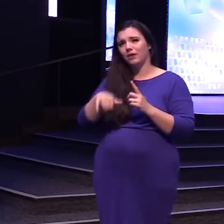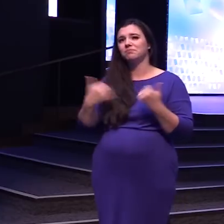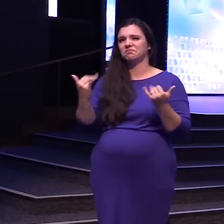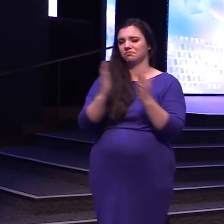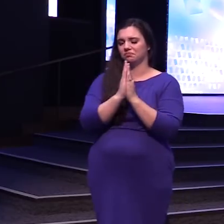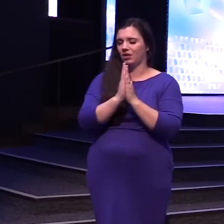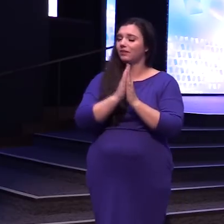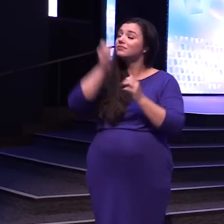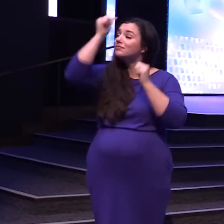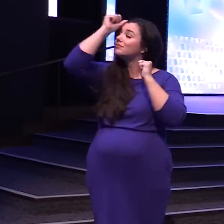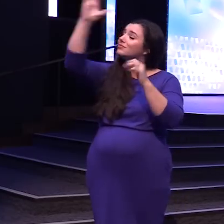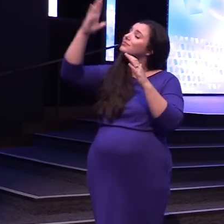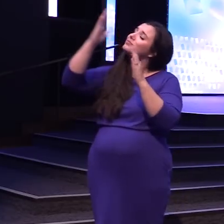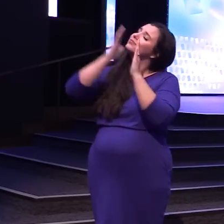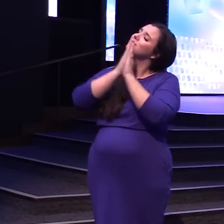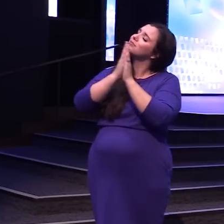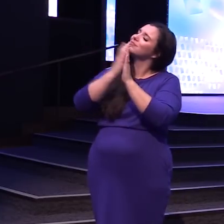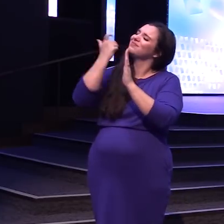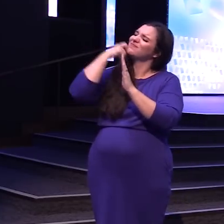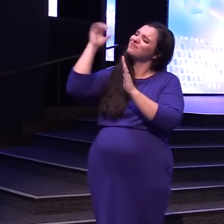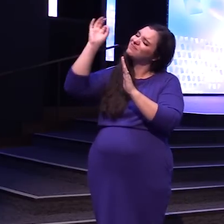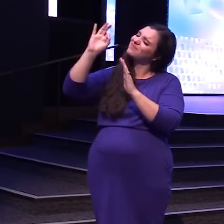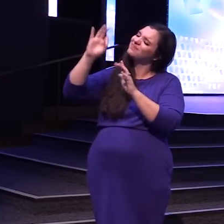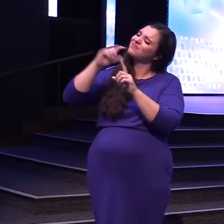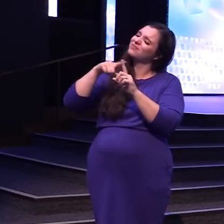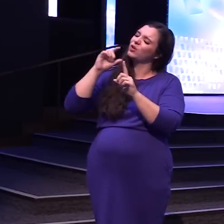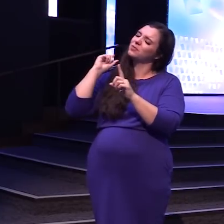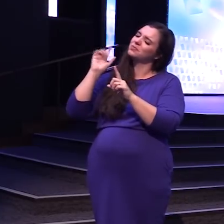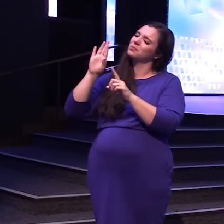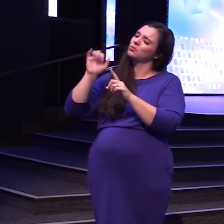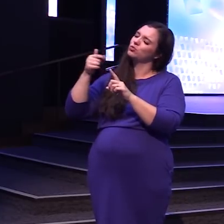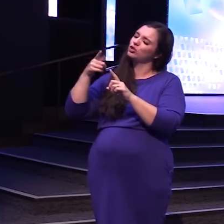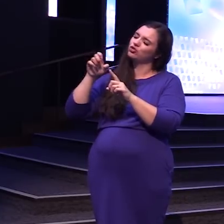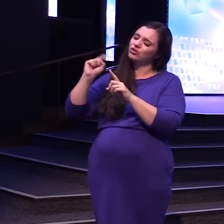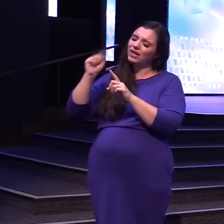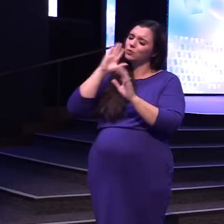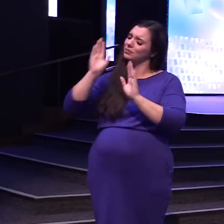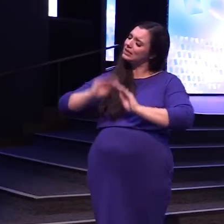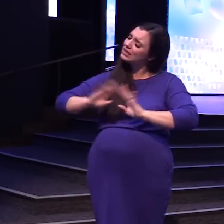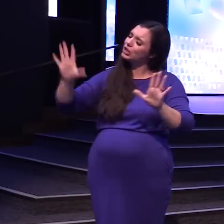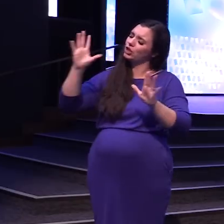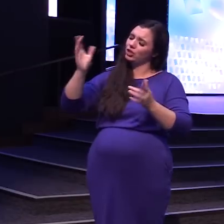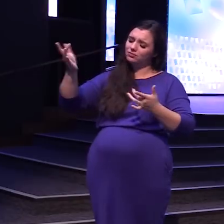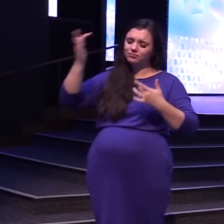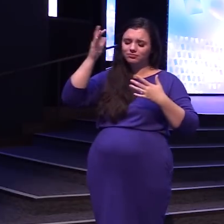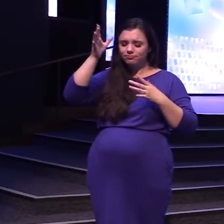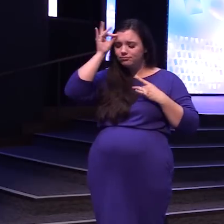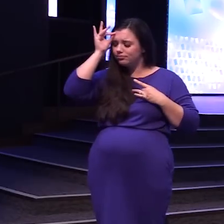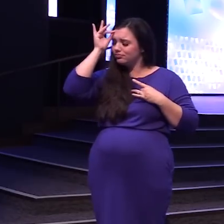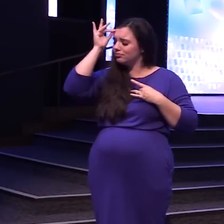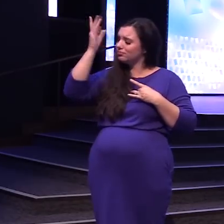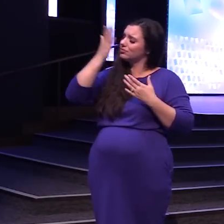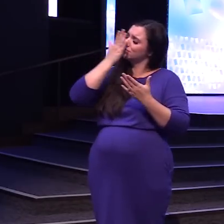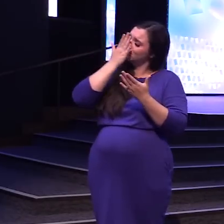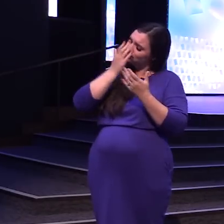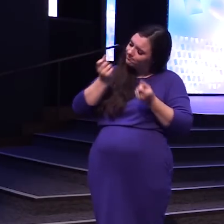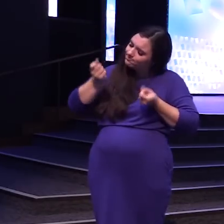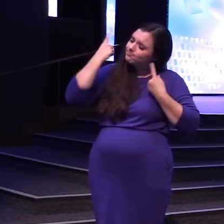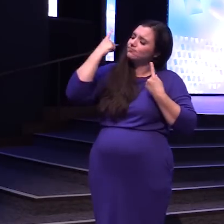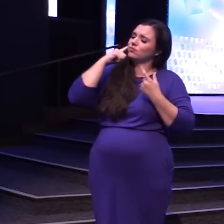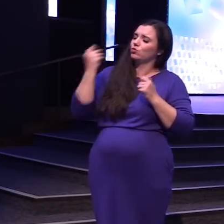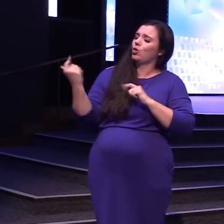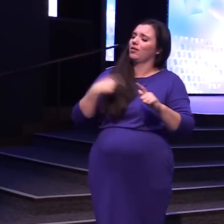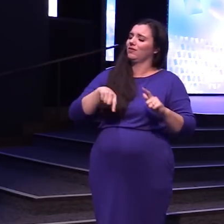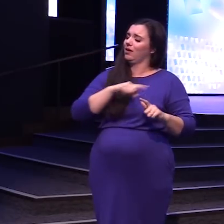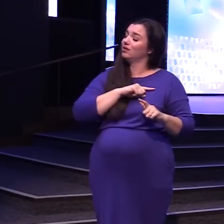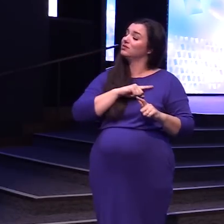Father I Just Pray That The Word That Was Preached Today Wouldn't Fall On Deaf Ears God I Pray It Would Land On Good Soil So When We